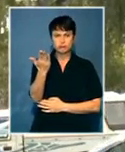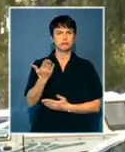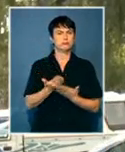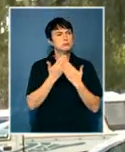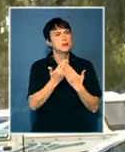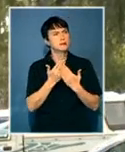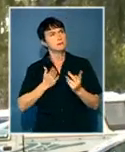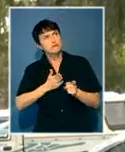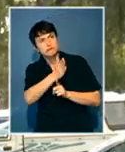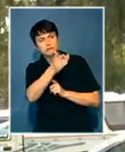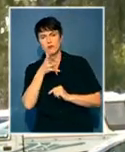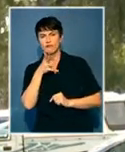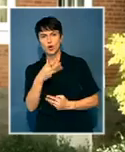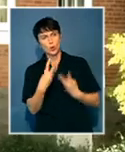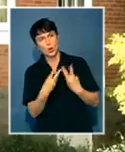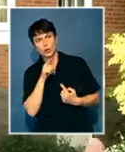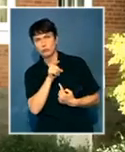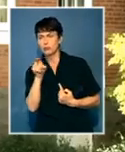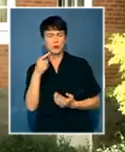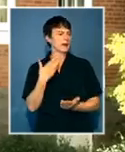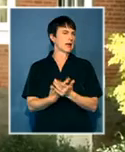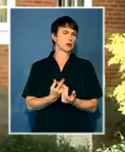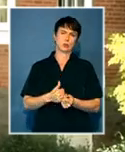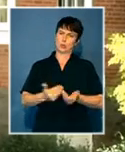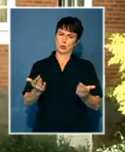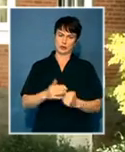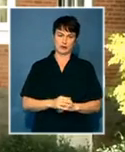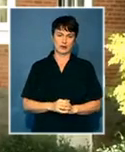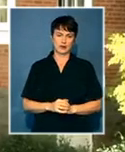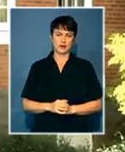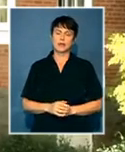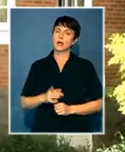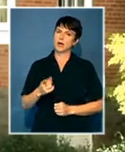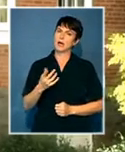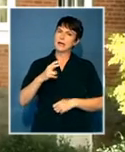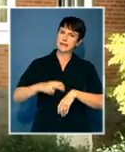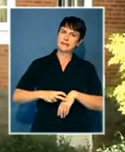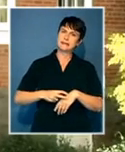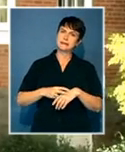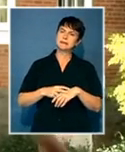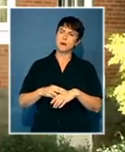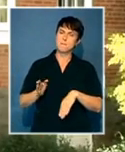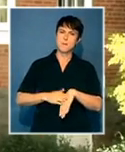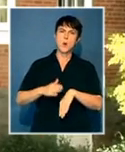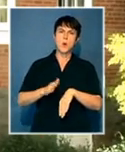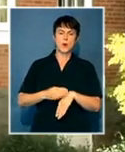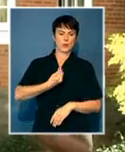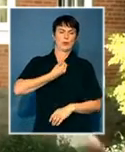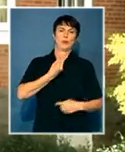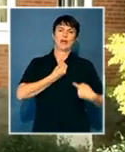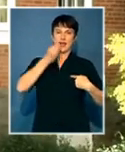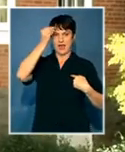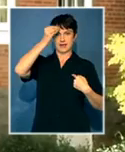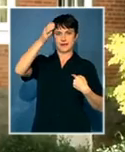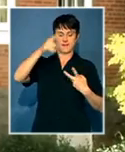career fields, get their jobs and work. There's a need, a greater need to support black academics, young academics